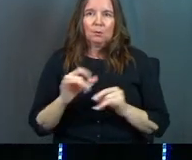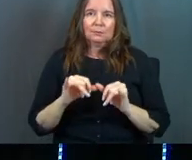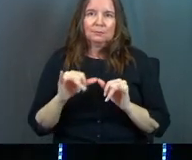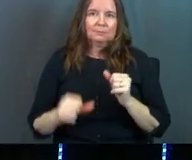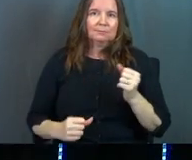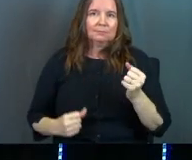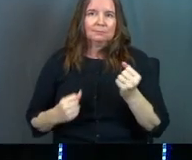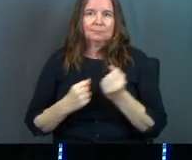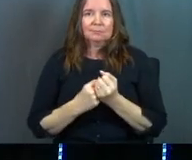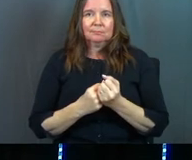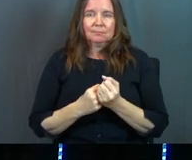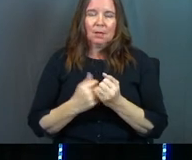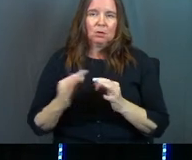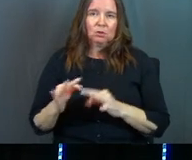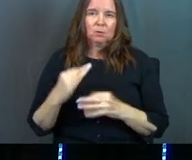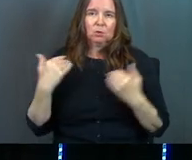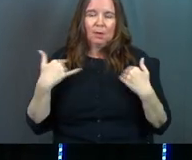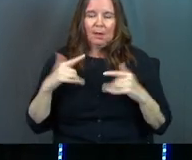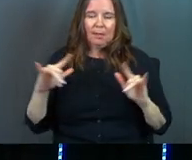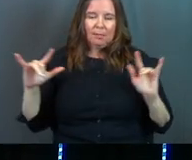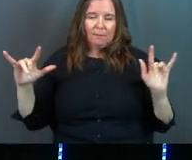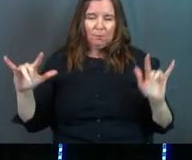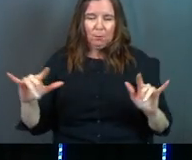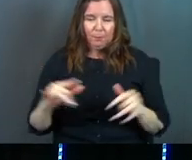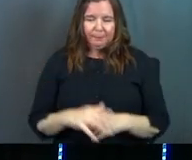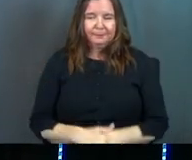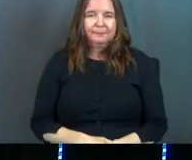stand on your spiritual shoulders. I love you.